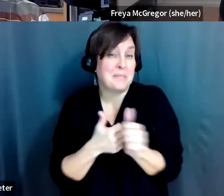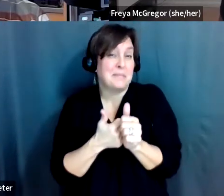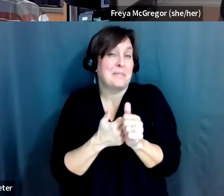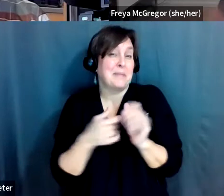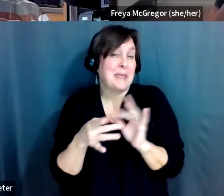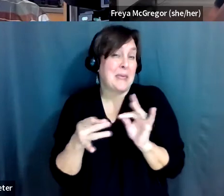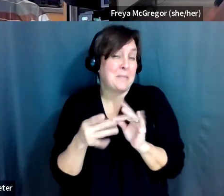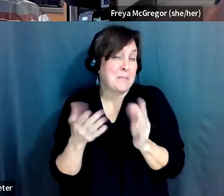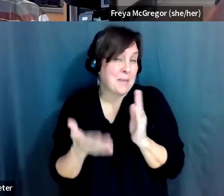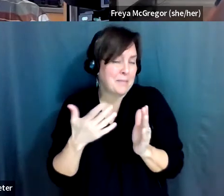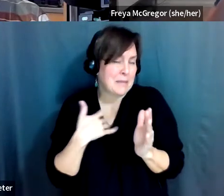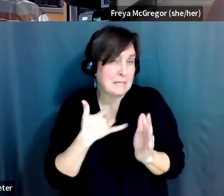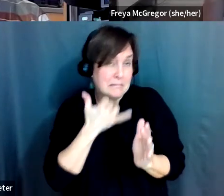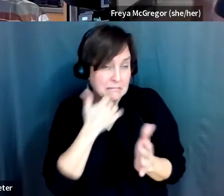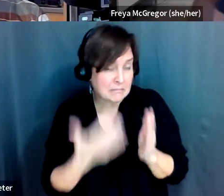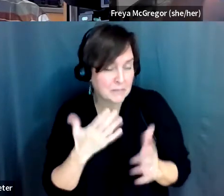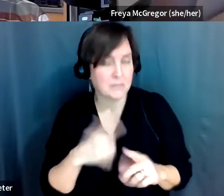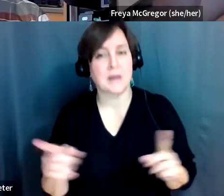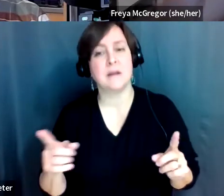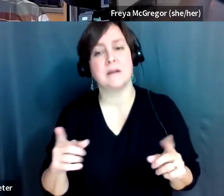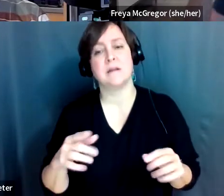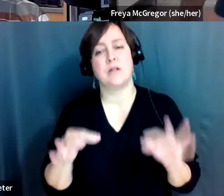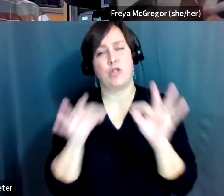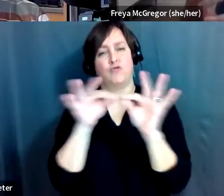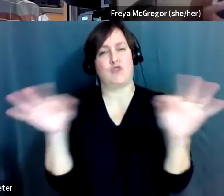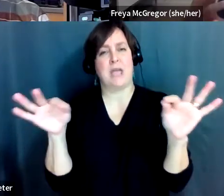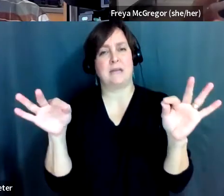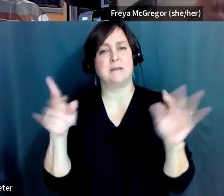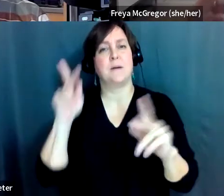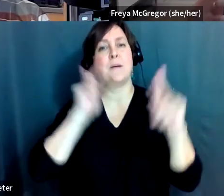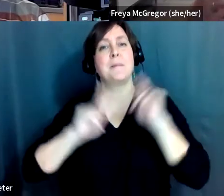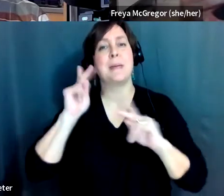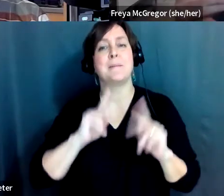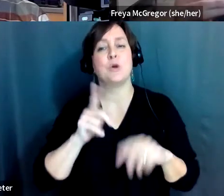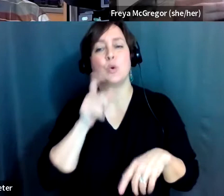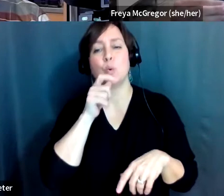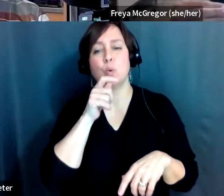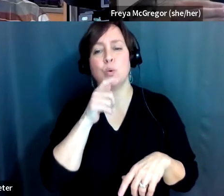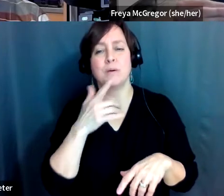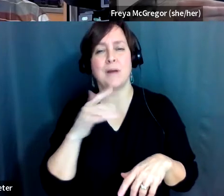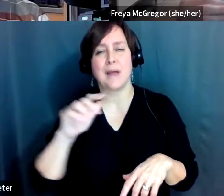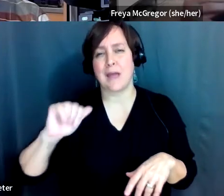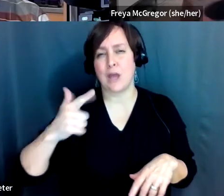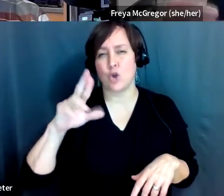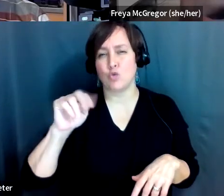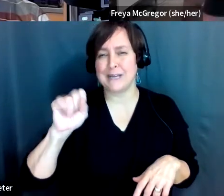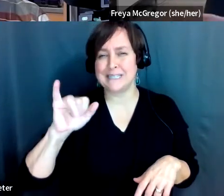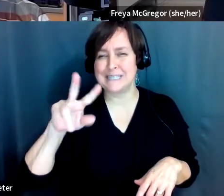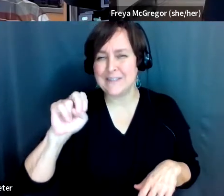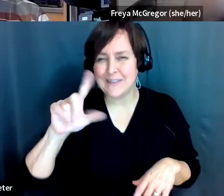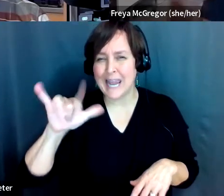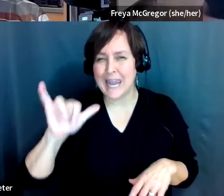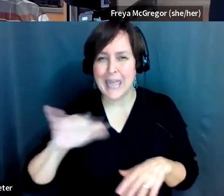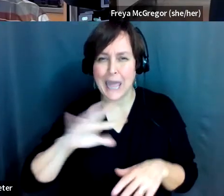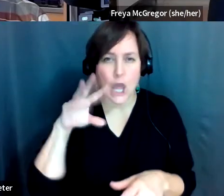I came, I didn't, I didn't come up with the idea, but the phrase of people who are sort of like aggressively inclusive, like they won't